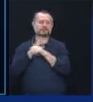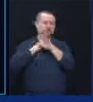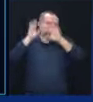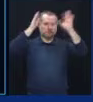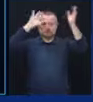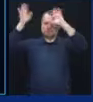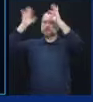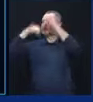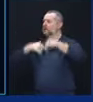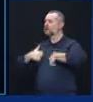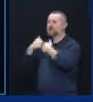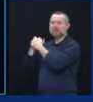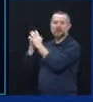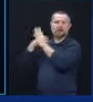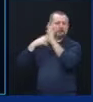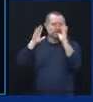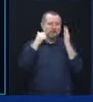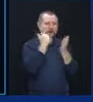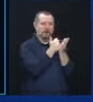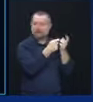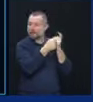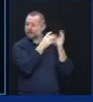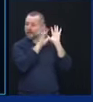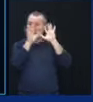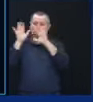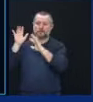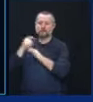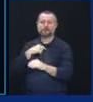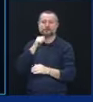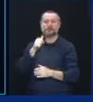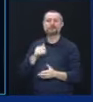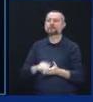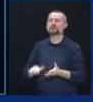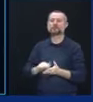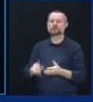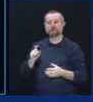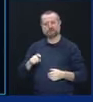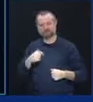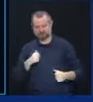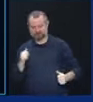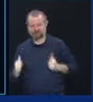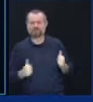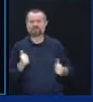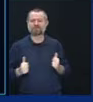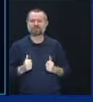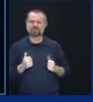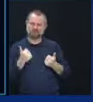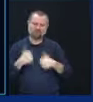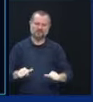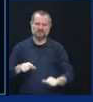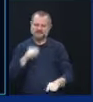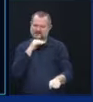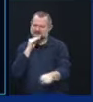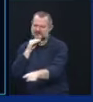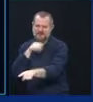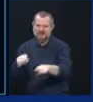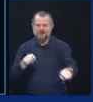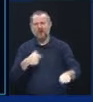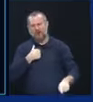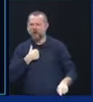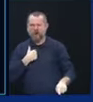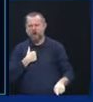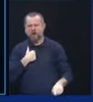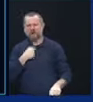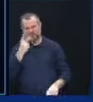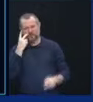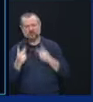No excuses. I was not aggressive enough in knocking down the fall cities. I heard them. I saw them. I dismissed it